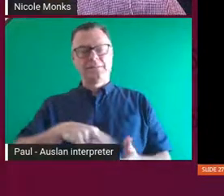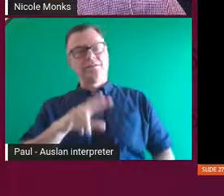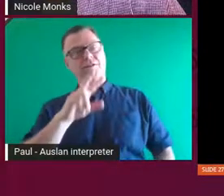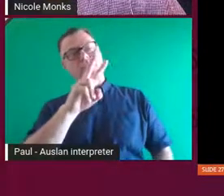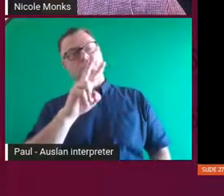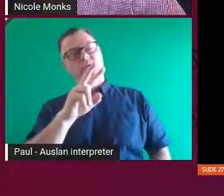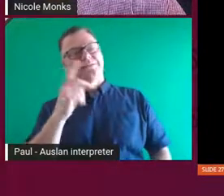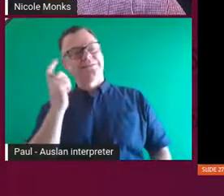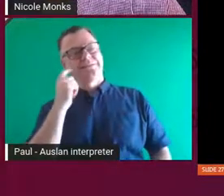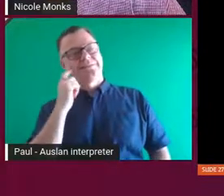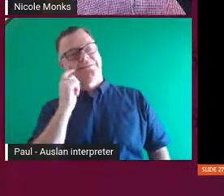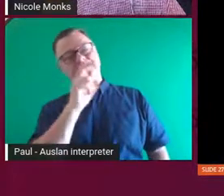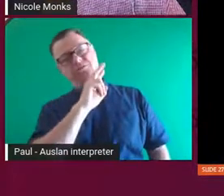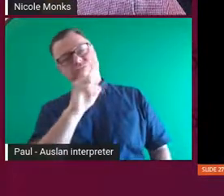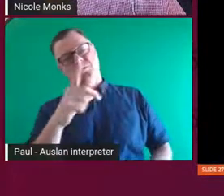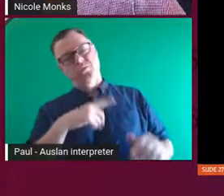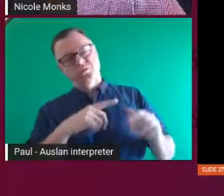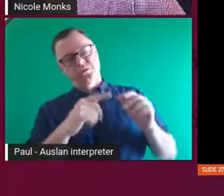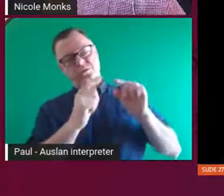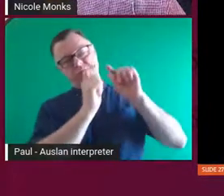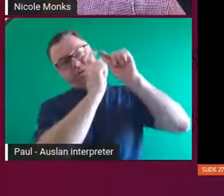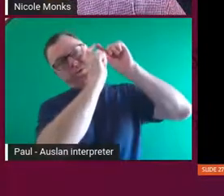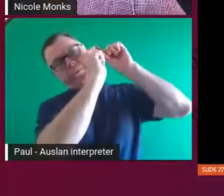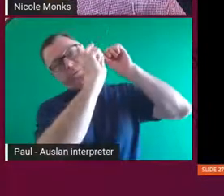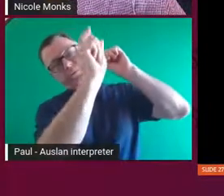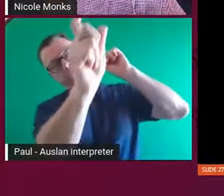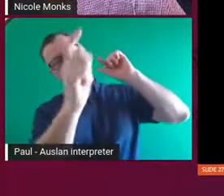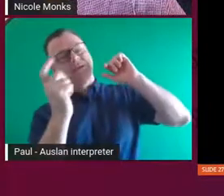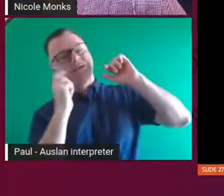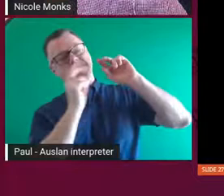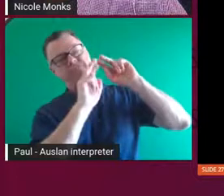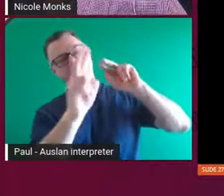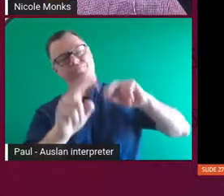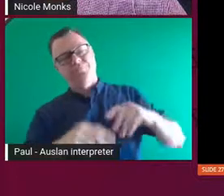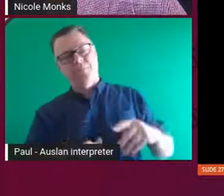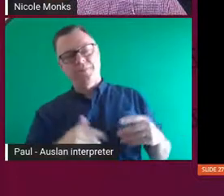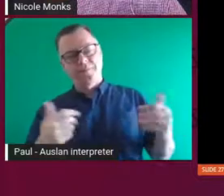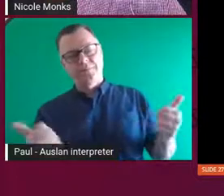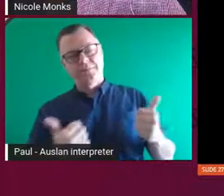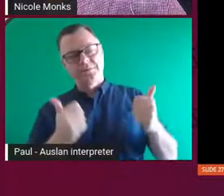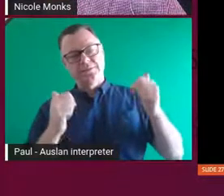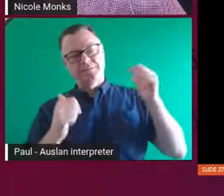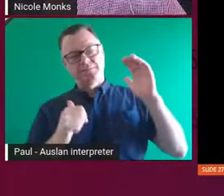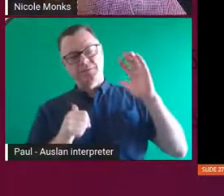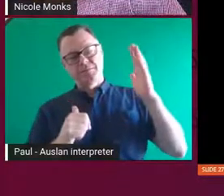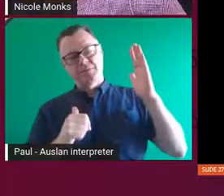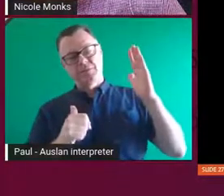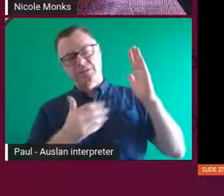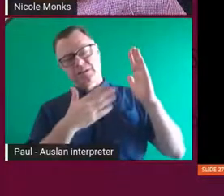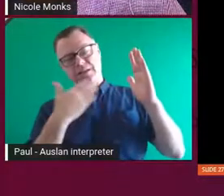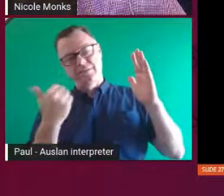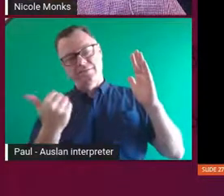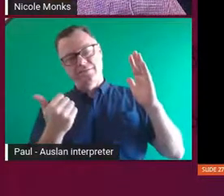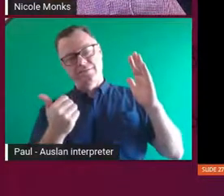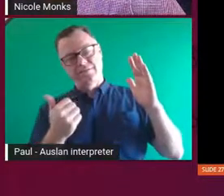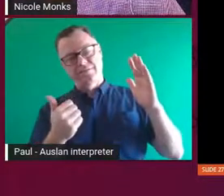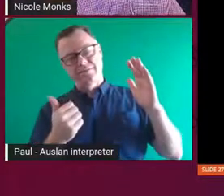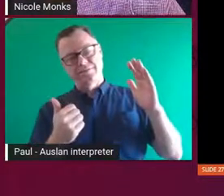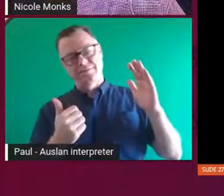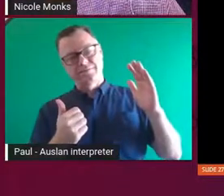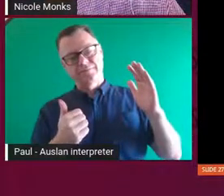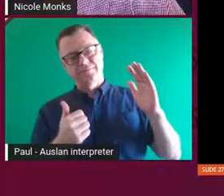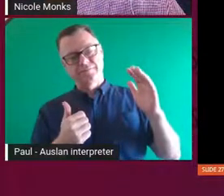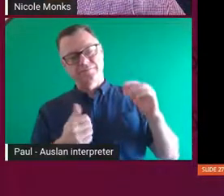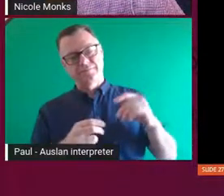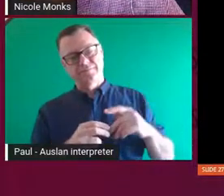readable because of the size of it. And it's all mirrored. And so it has this really nice interaction where it sort of has